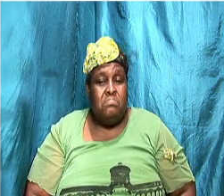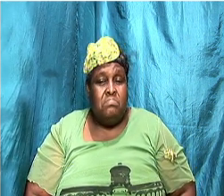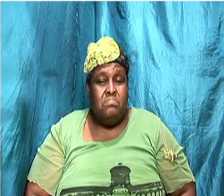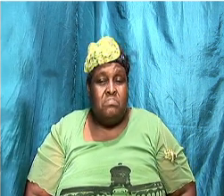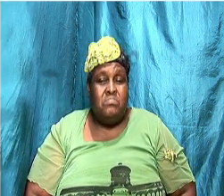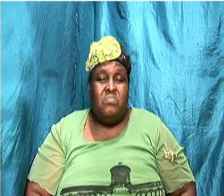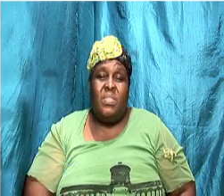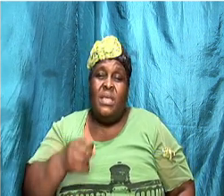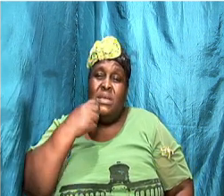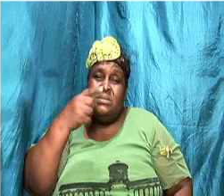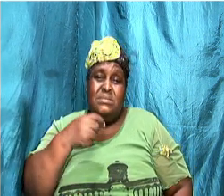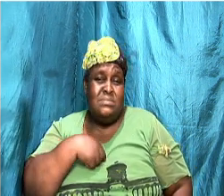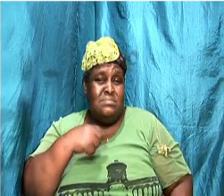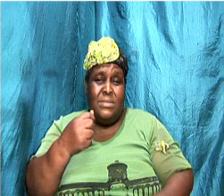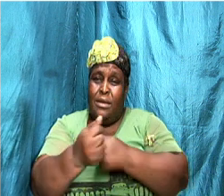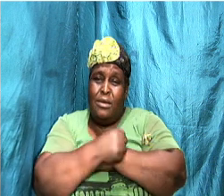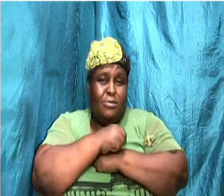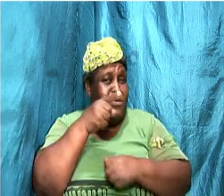say I love you